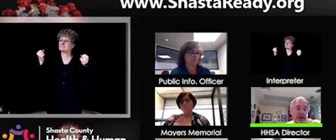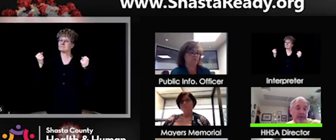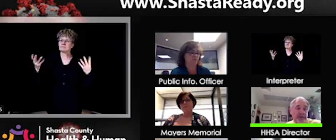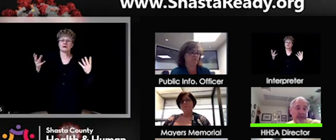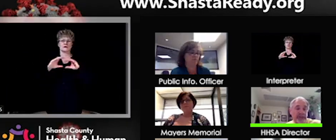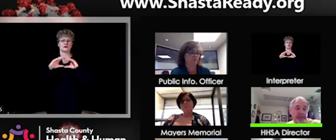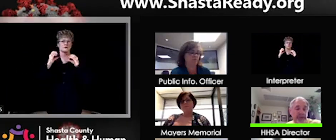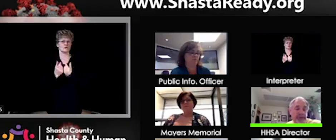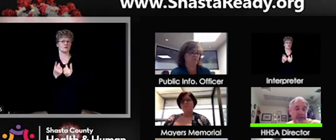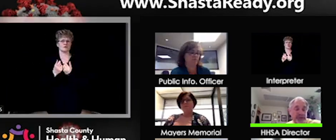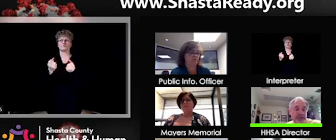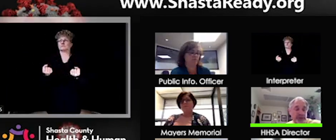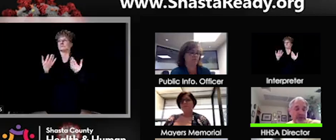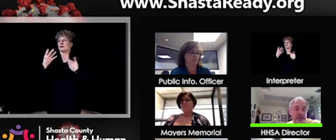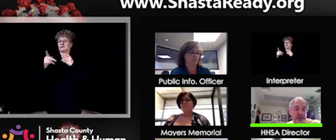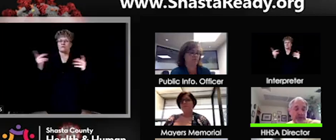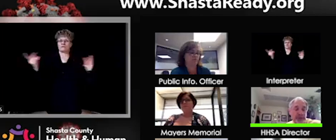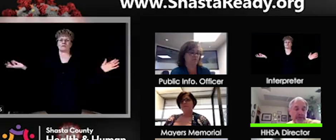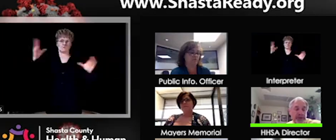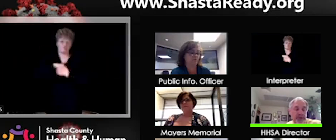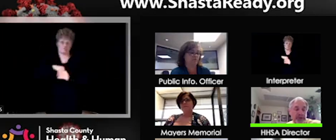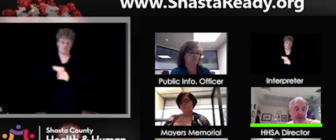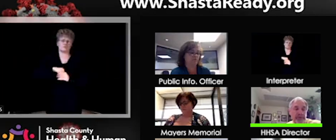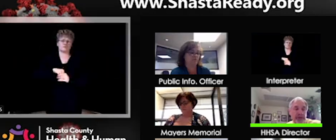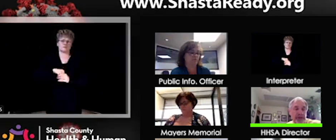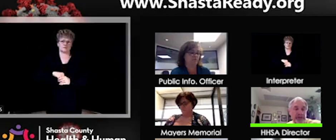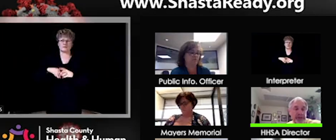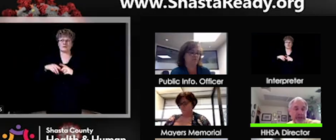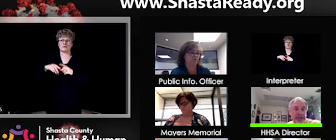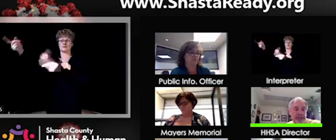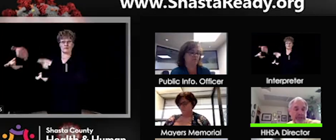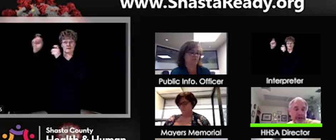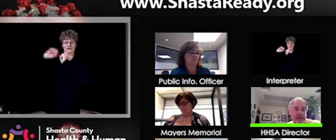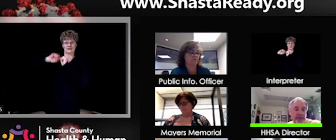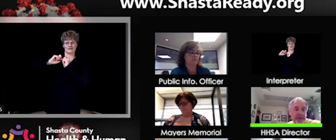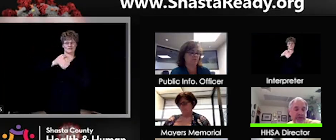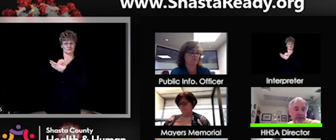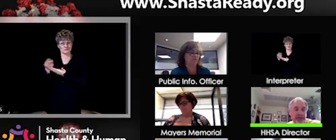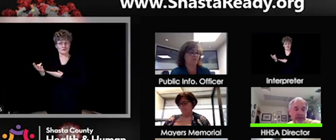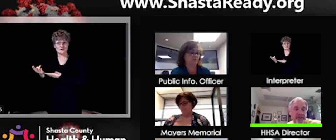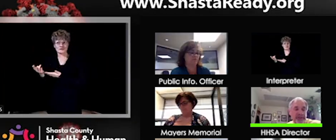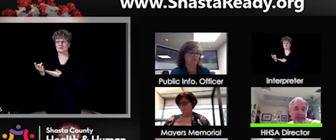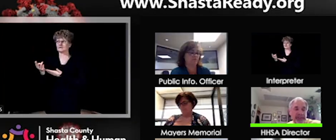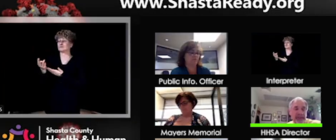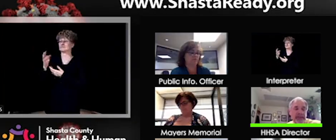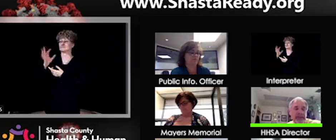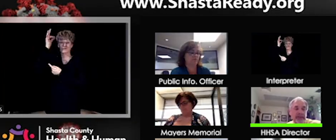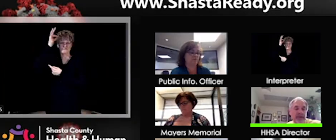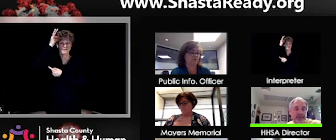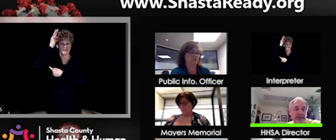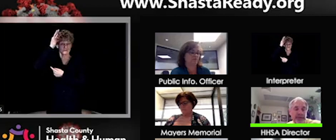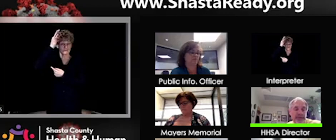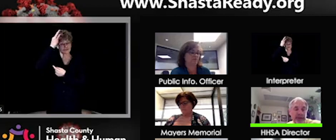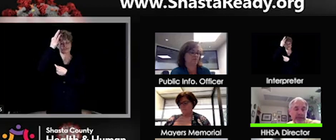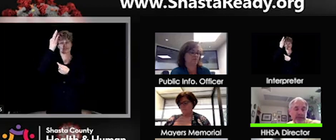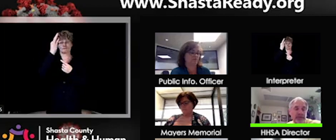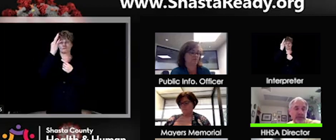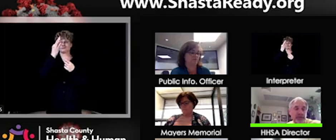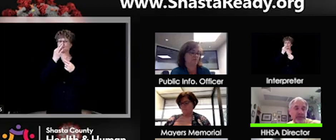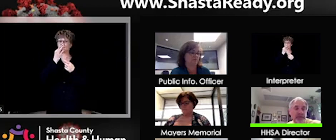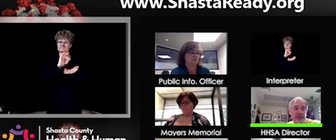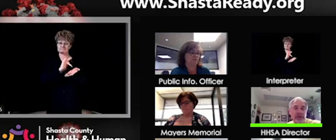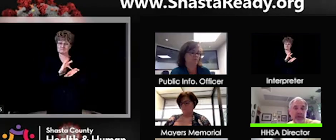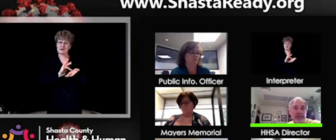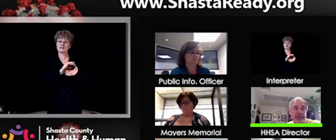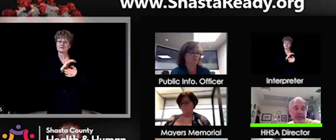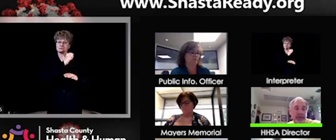we, we're grateful the state has provided us with some resources. They provide us with the federal medical station. They provide us with the state testing site, and those are fabulous